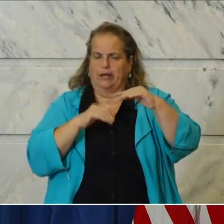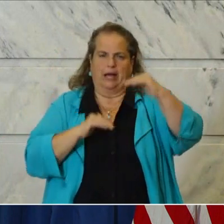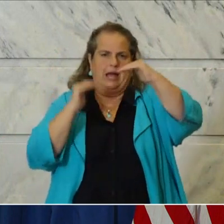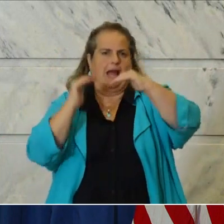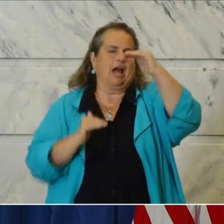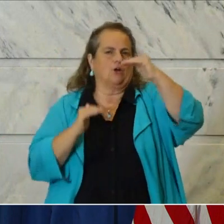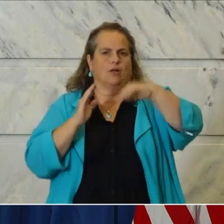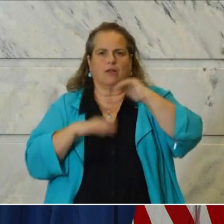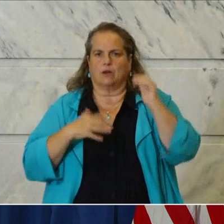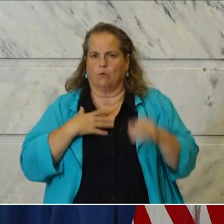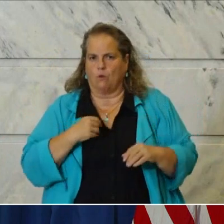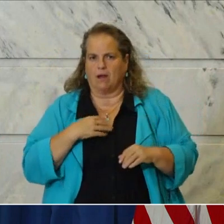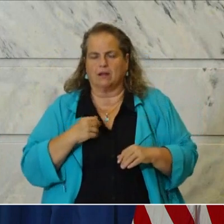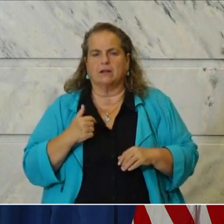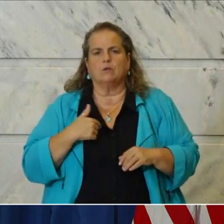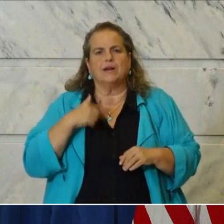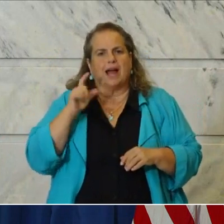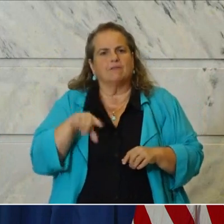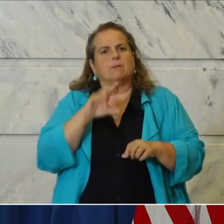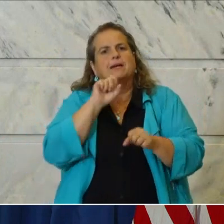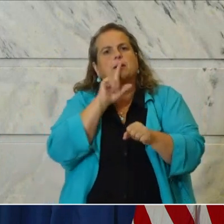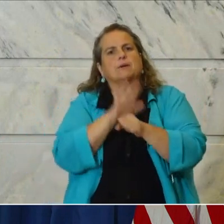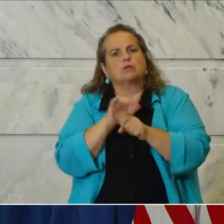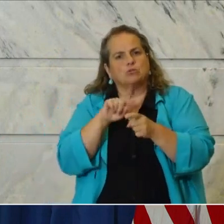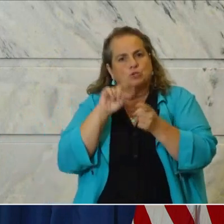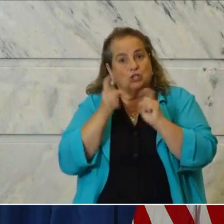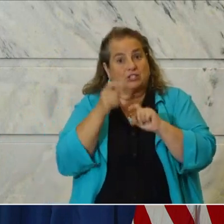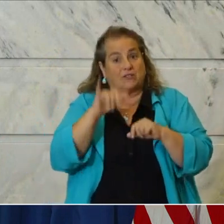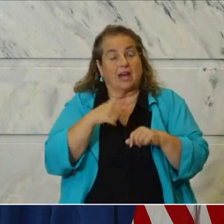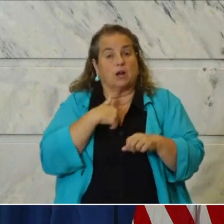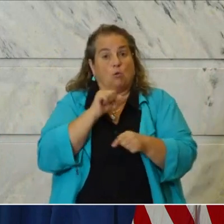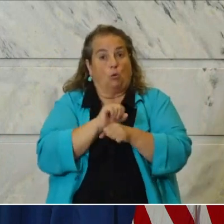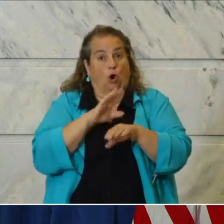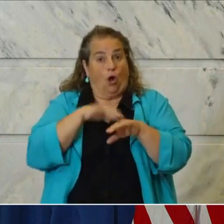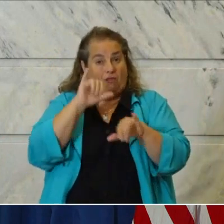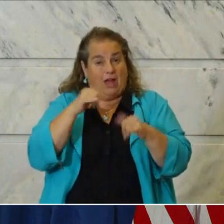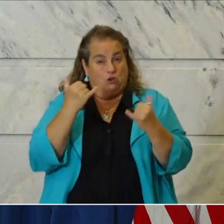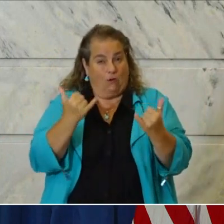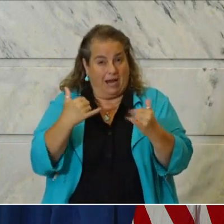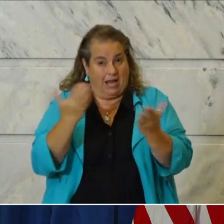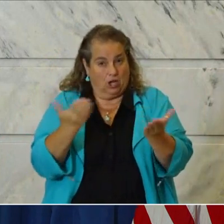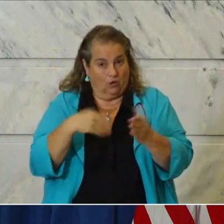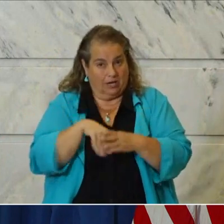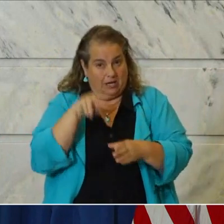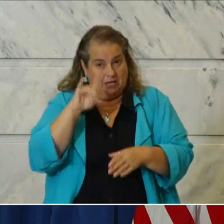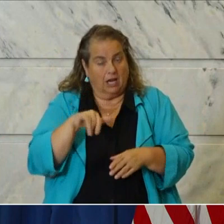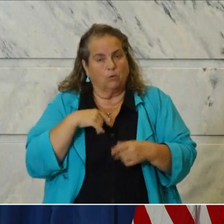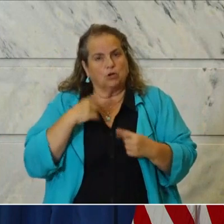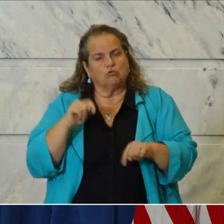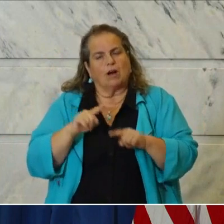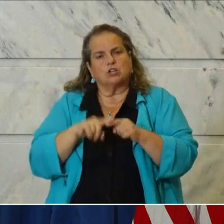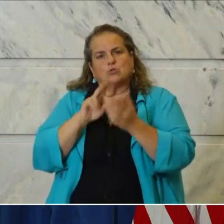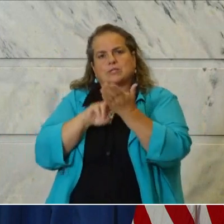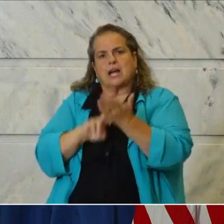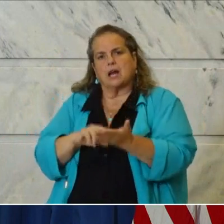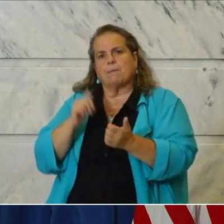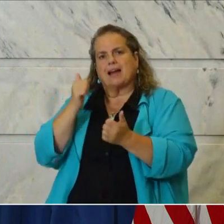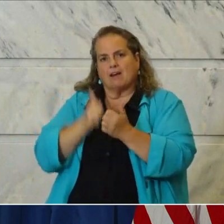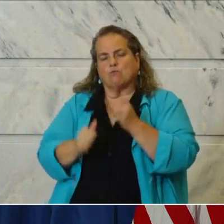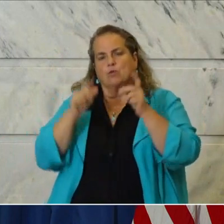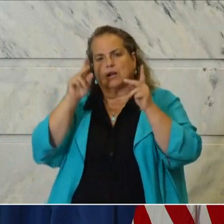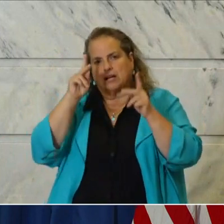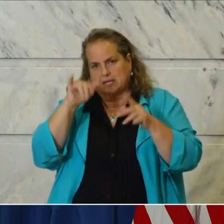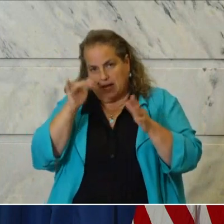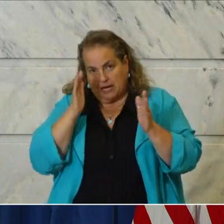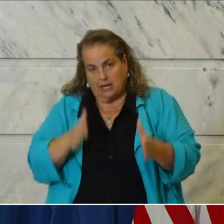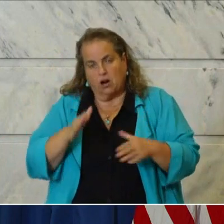Again, we have to be committed to changing that and we're working on that right now here in Kentucky as we're trying to sign up every single Kentucky and for health care.